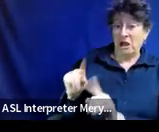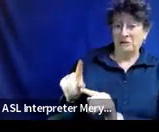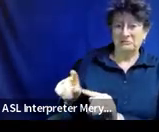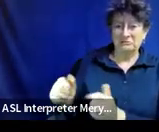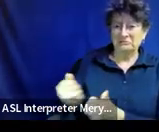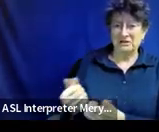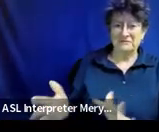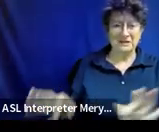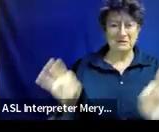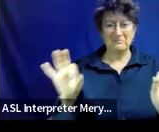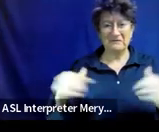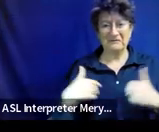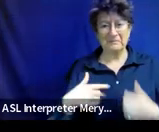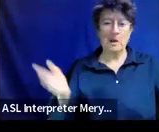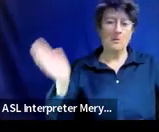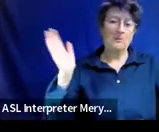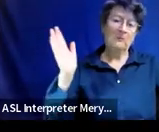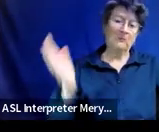perfect.